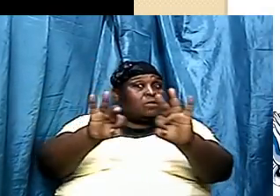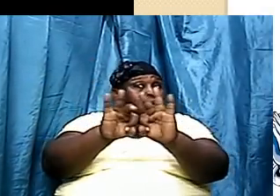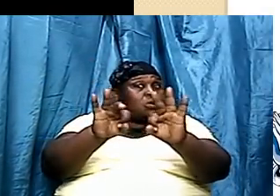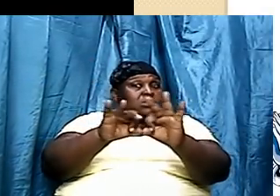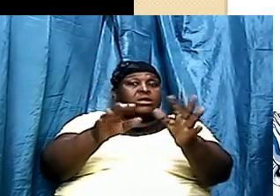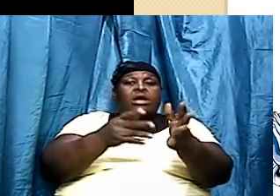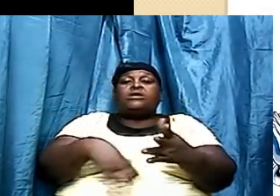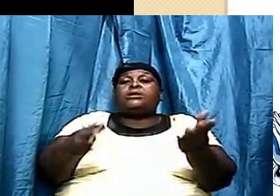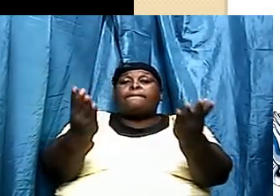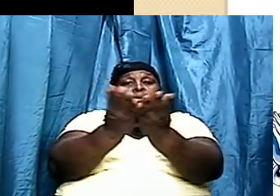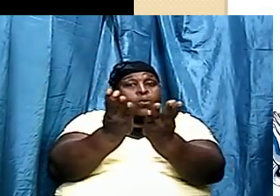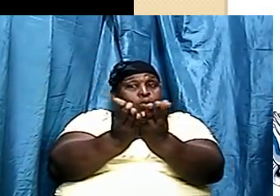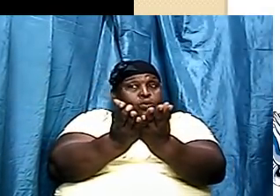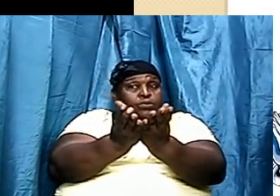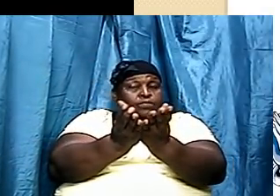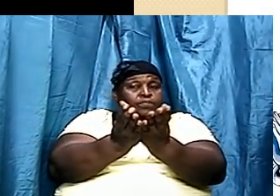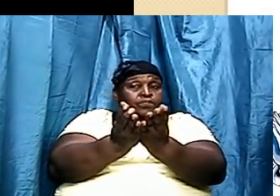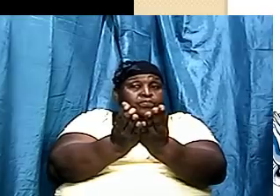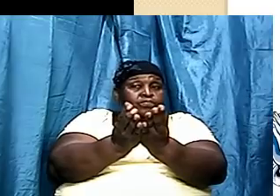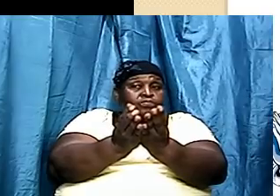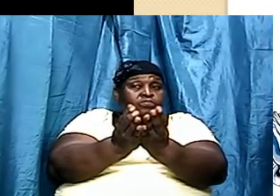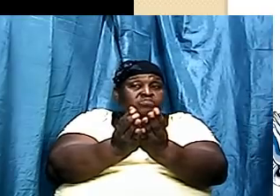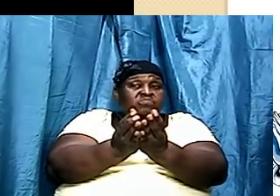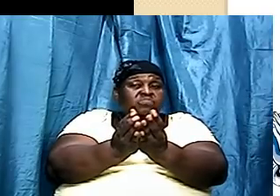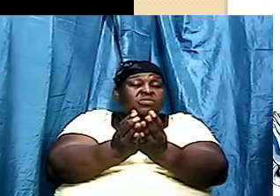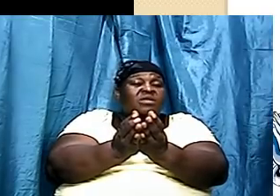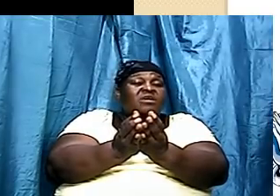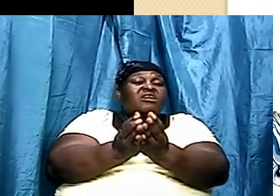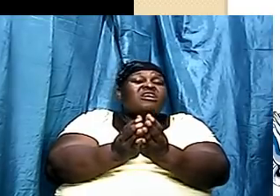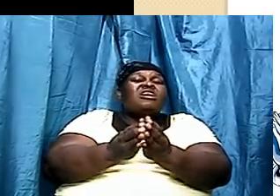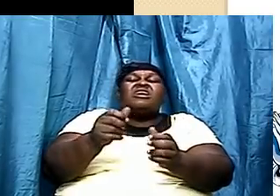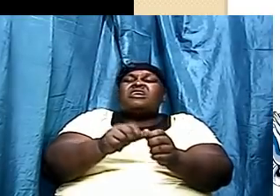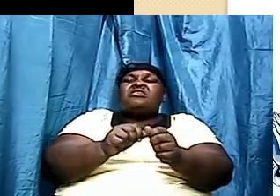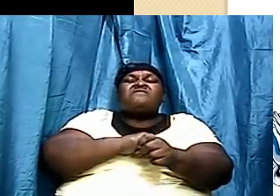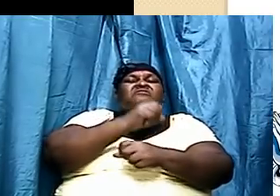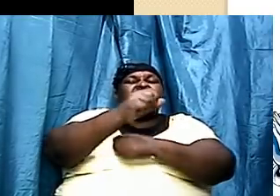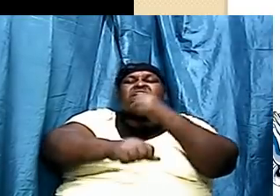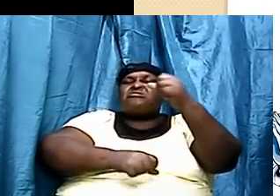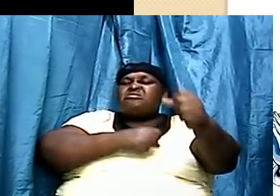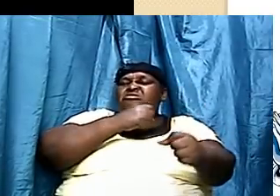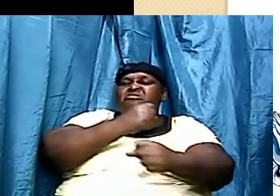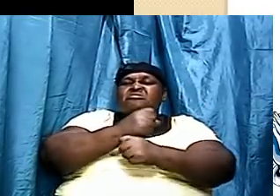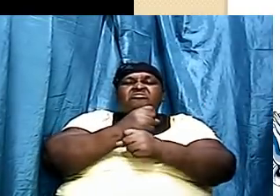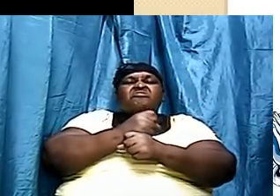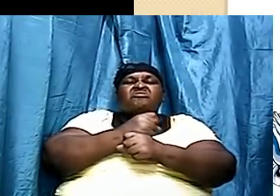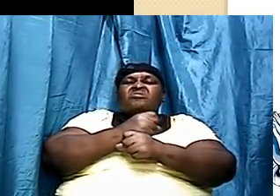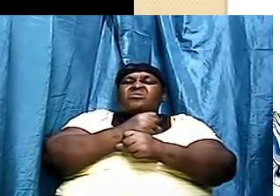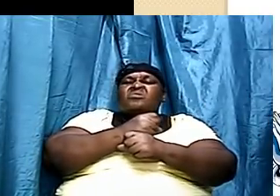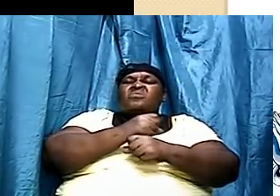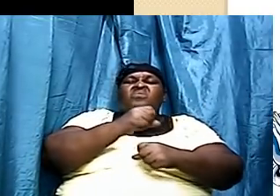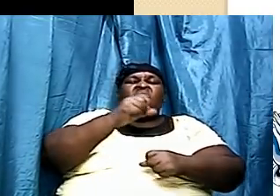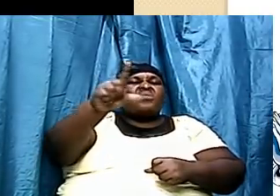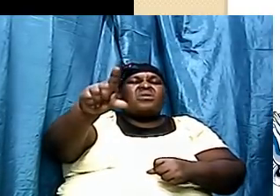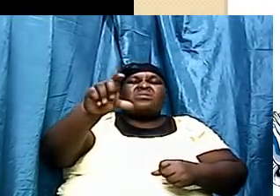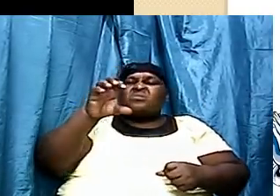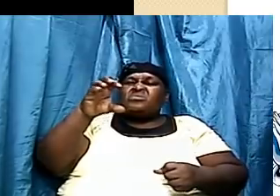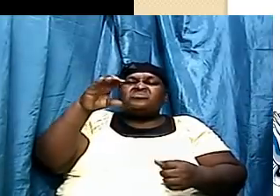version alone, every year over 100,000 NIV Bibles are